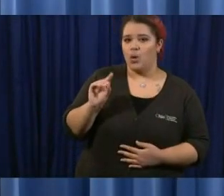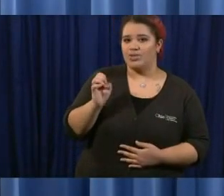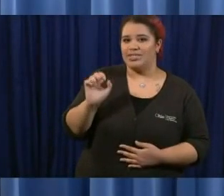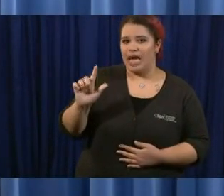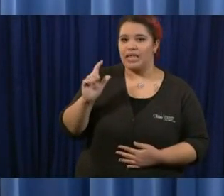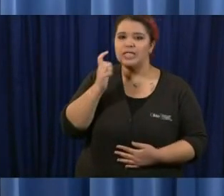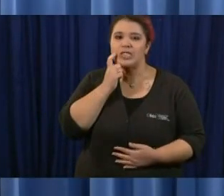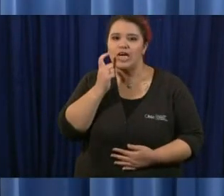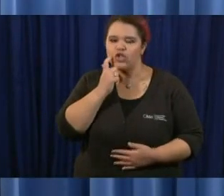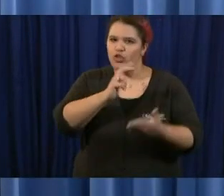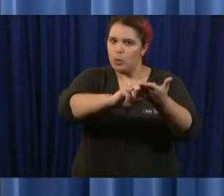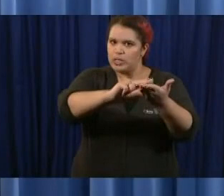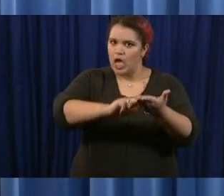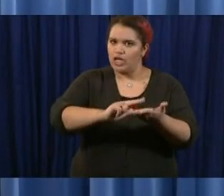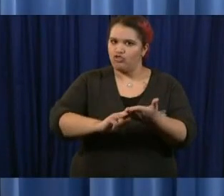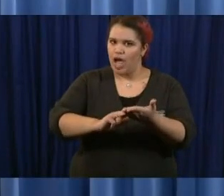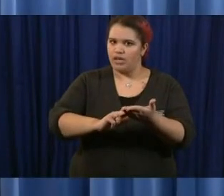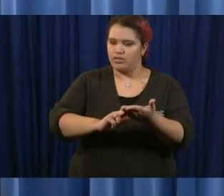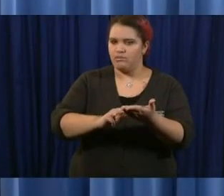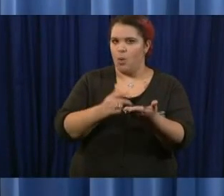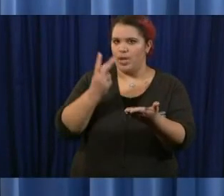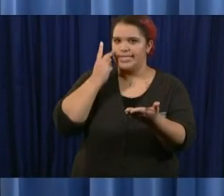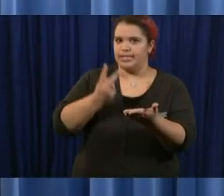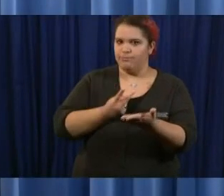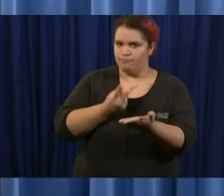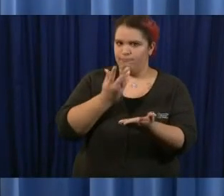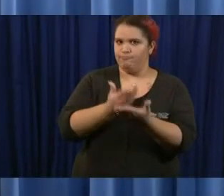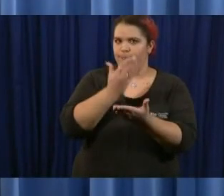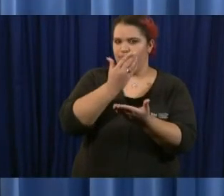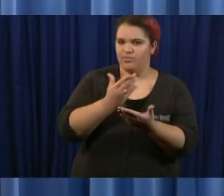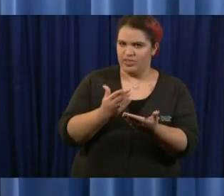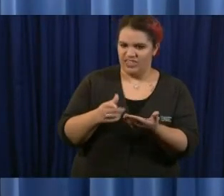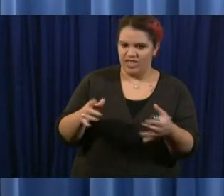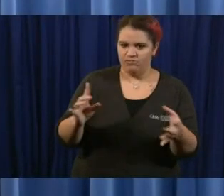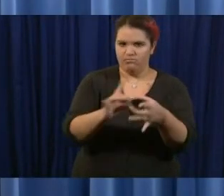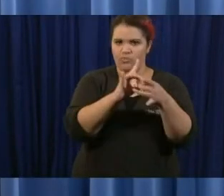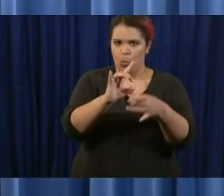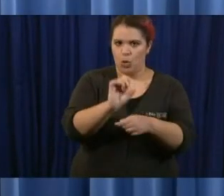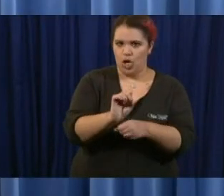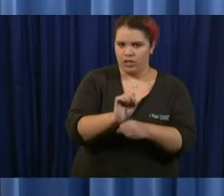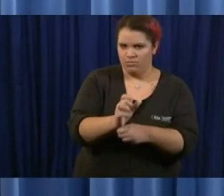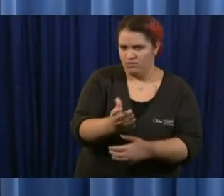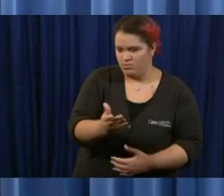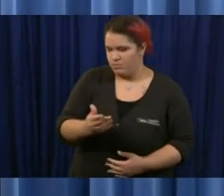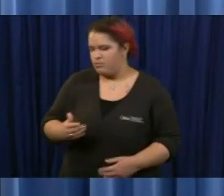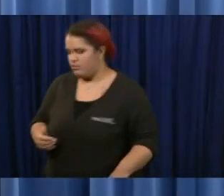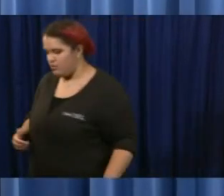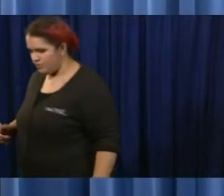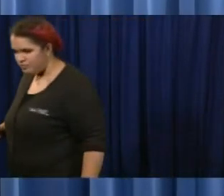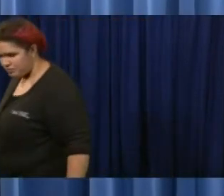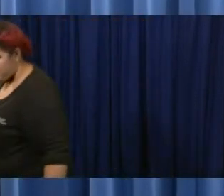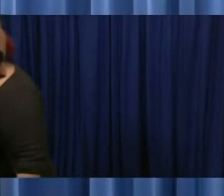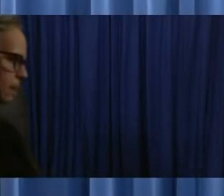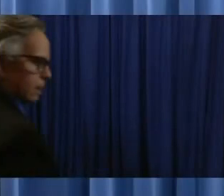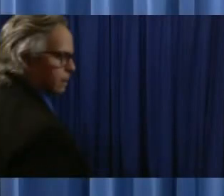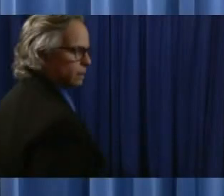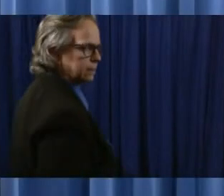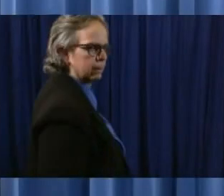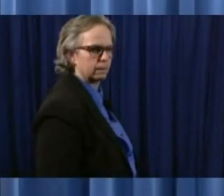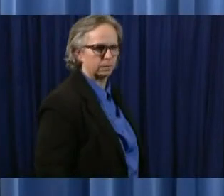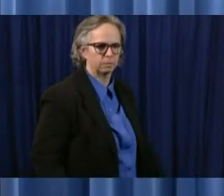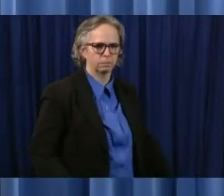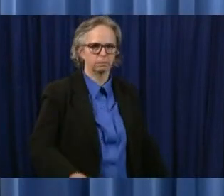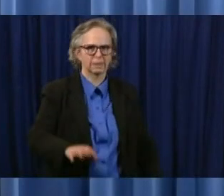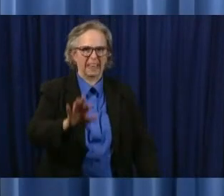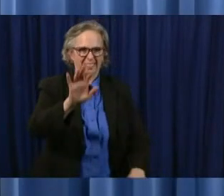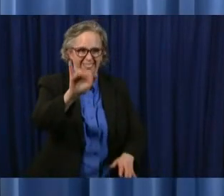give you those contracts uh i'm not even sure all of them have been actually signed uh but we have a